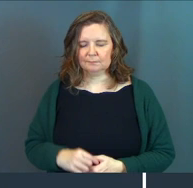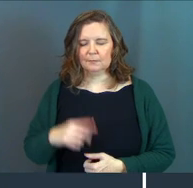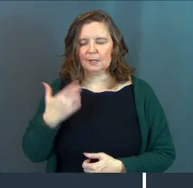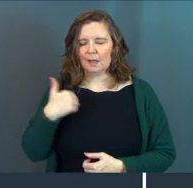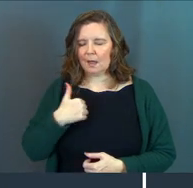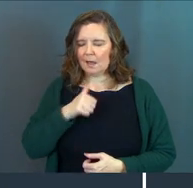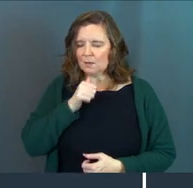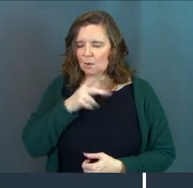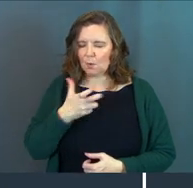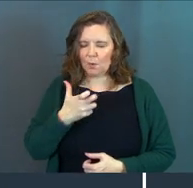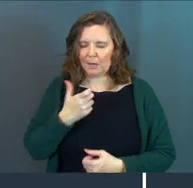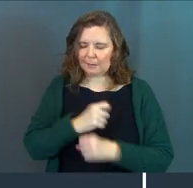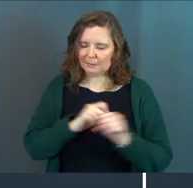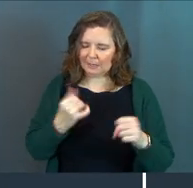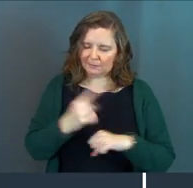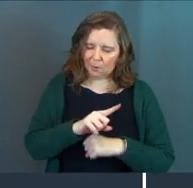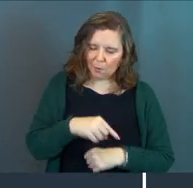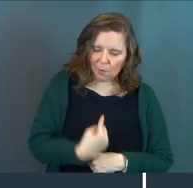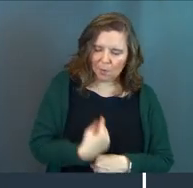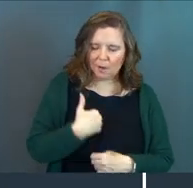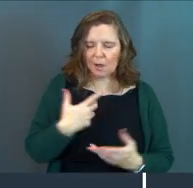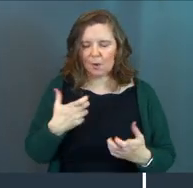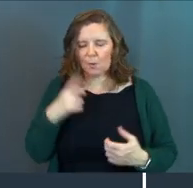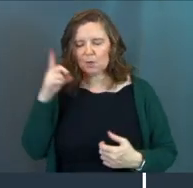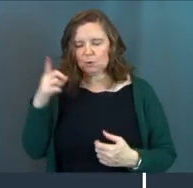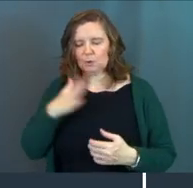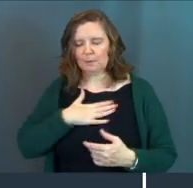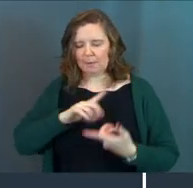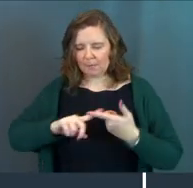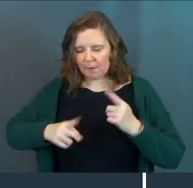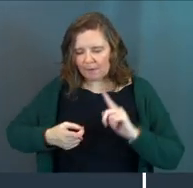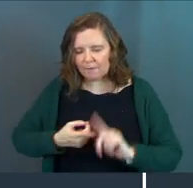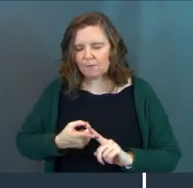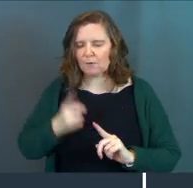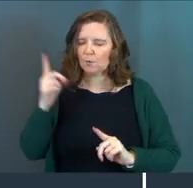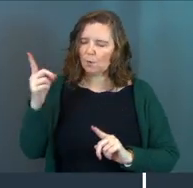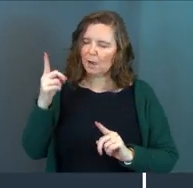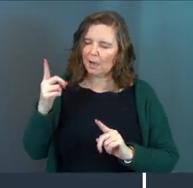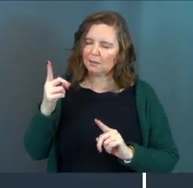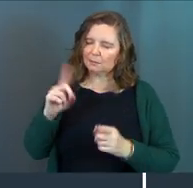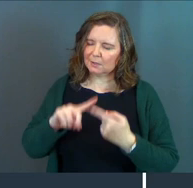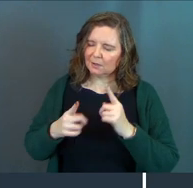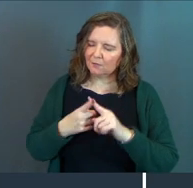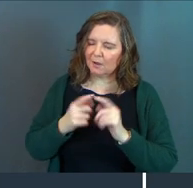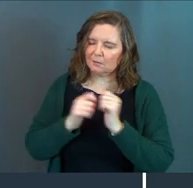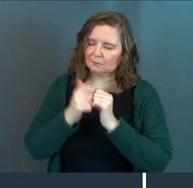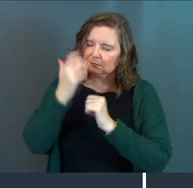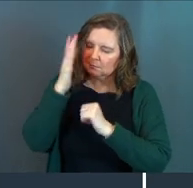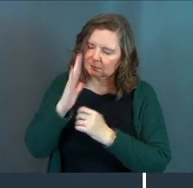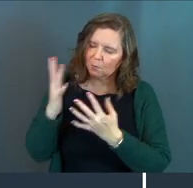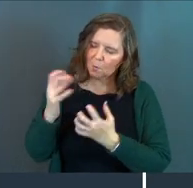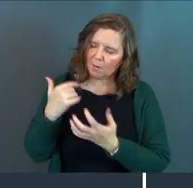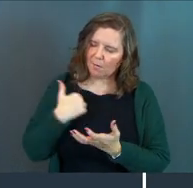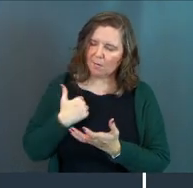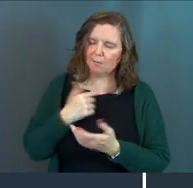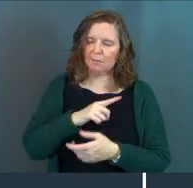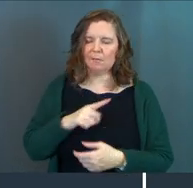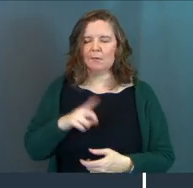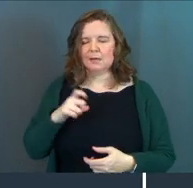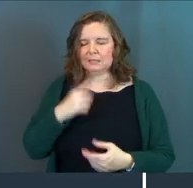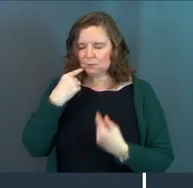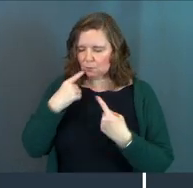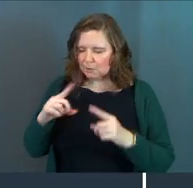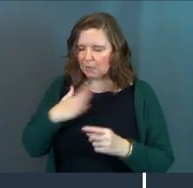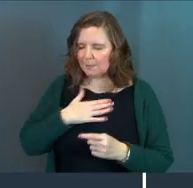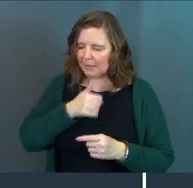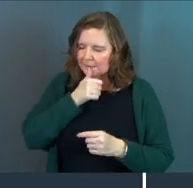God, I don't just want to be saved today, Lord. I want you to be my friend. I want to be the friend of God. so, Lord, I need to